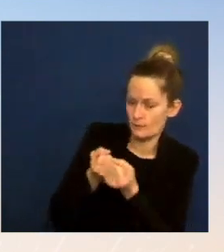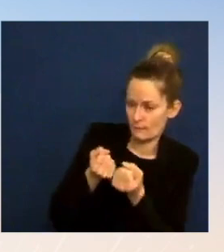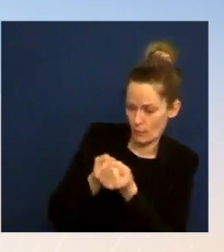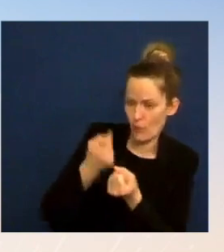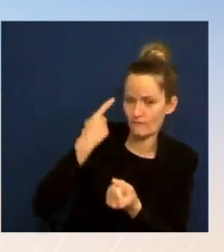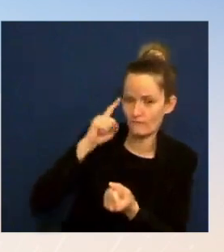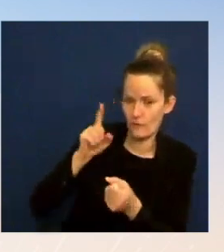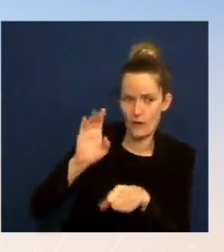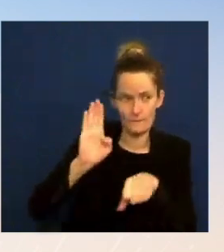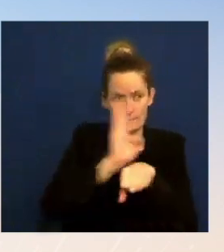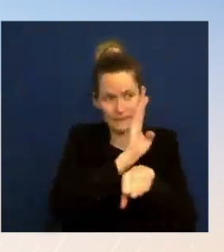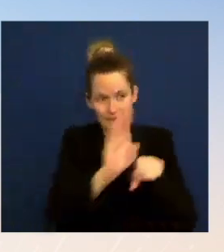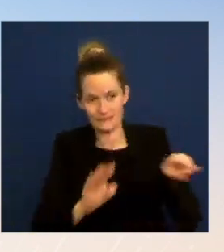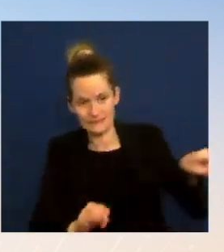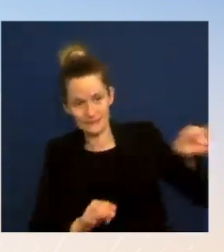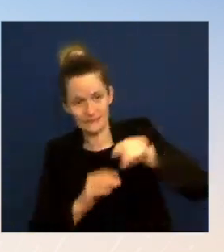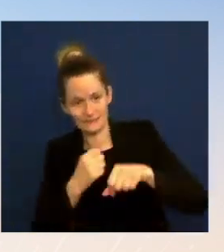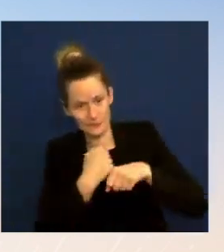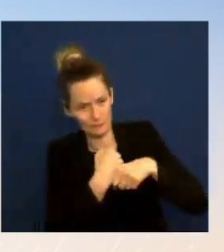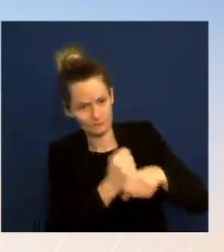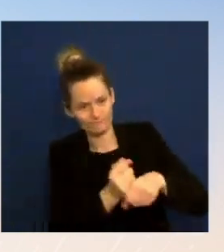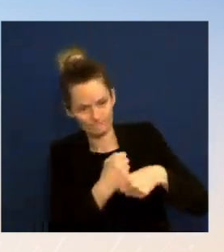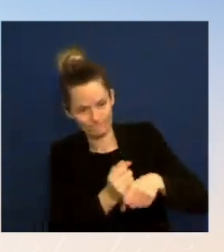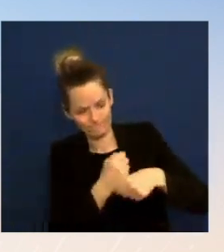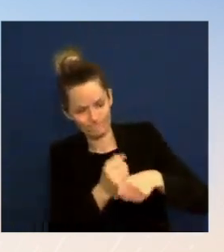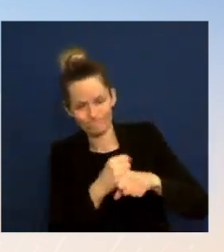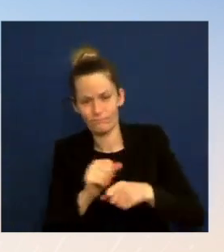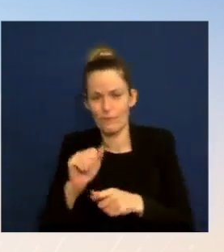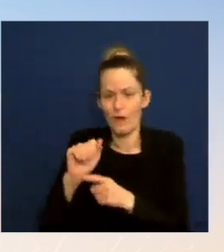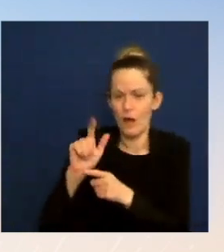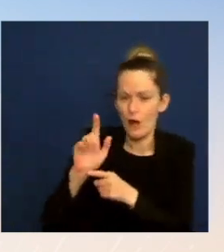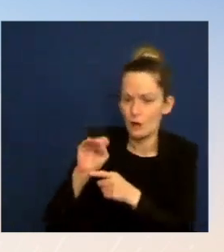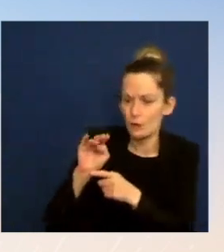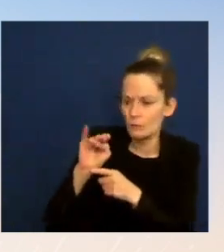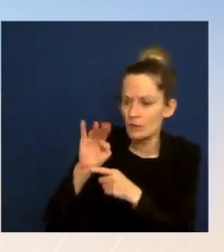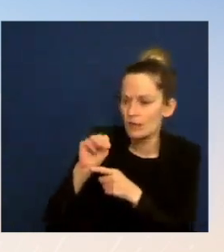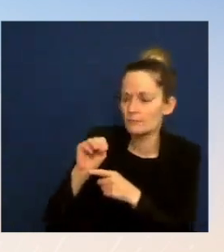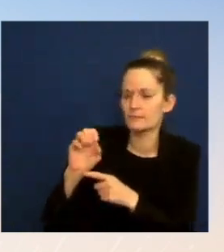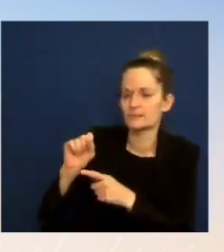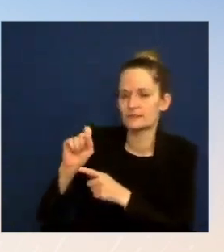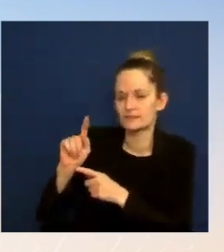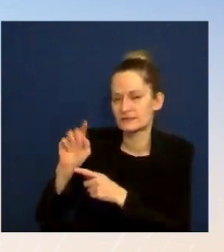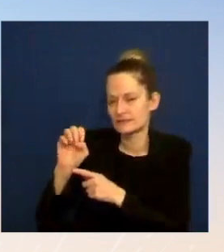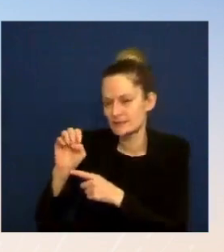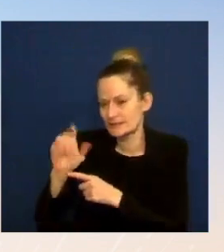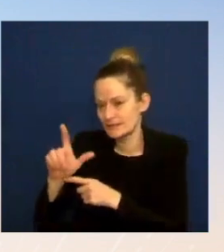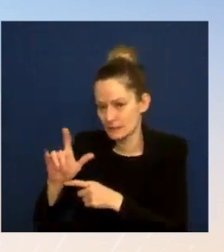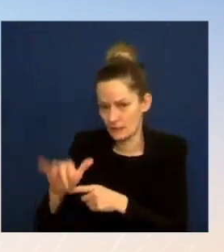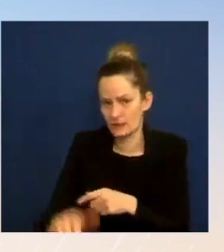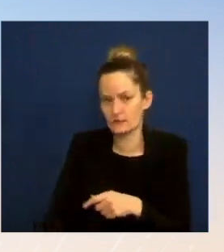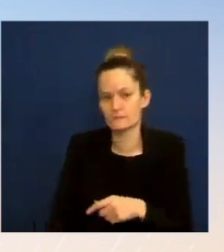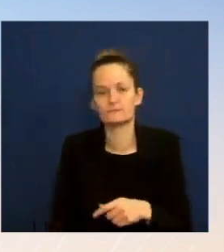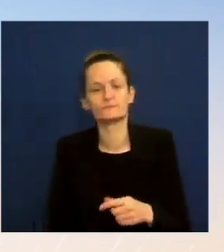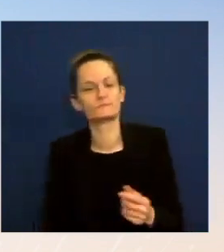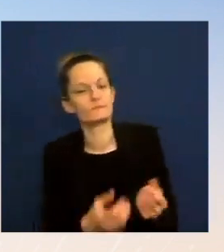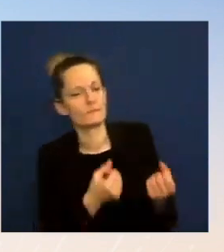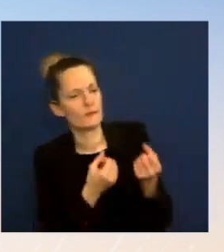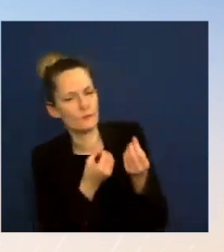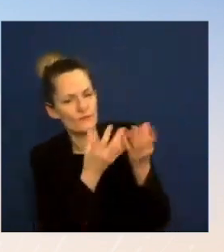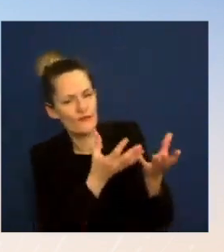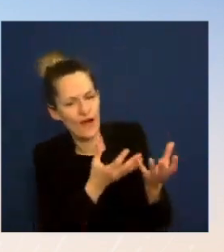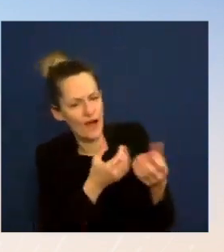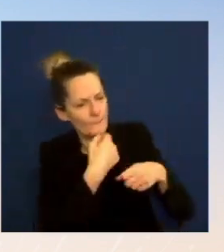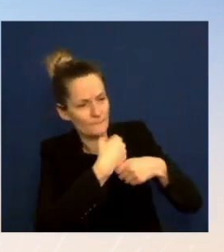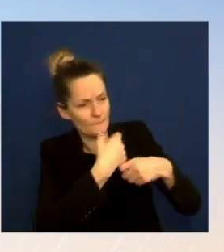in addition to expanding relevant tax credits to support this goal, creating targeted manufacturing credits that will help grow domestic supply chains for solar,